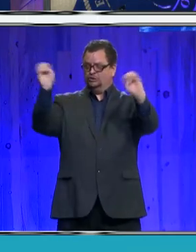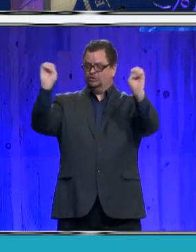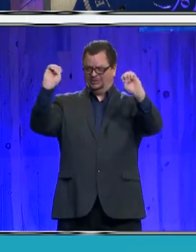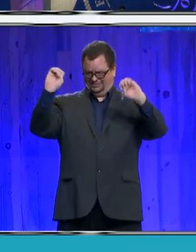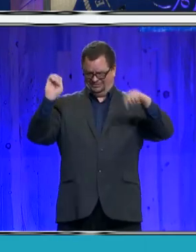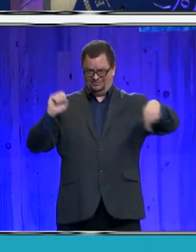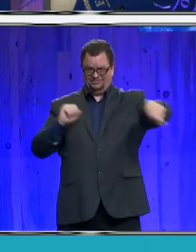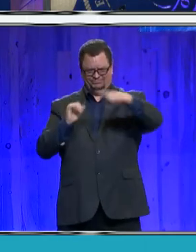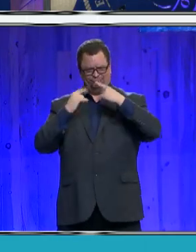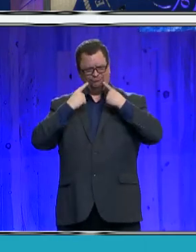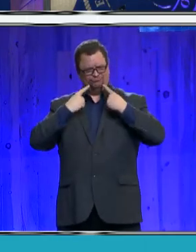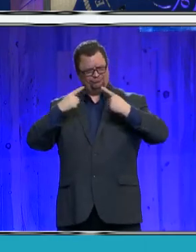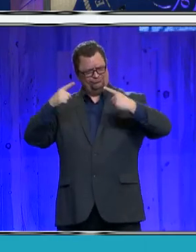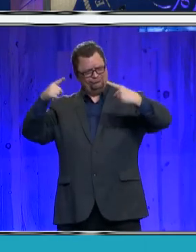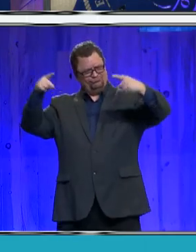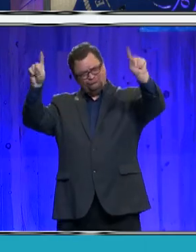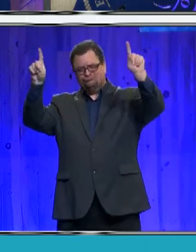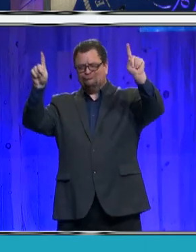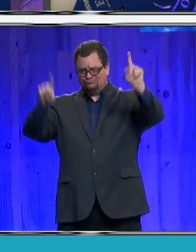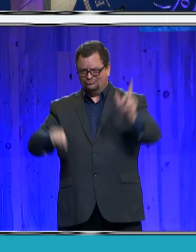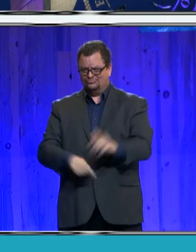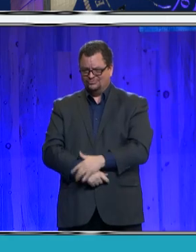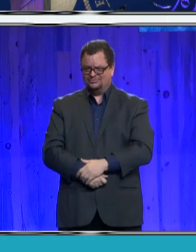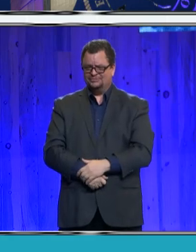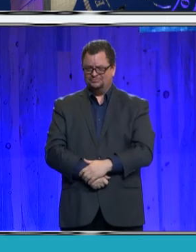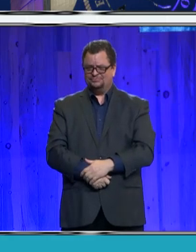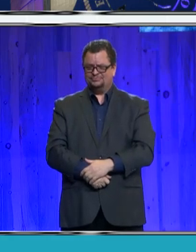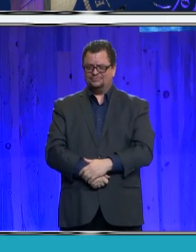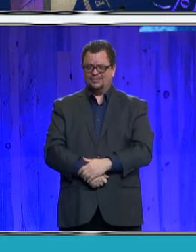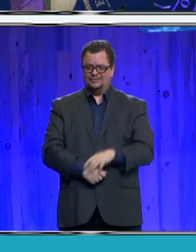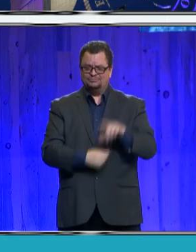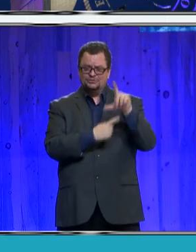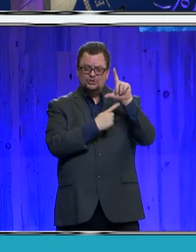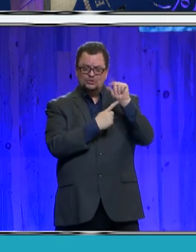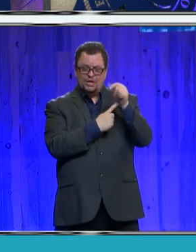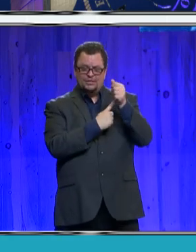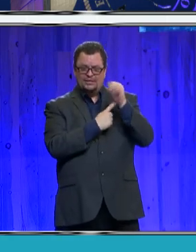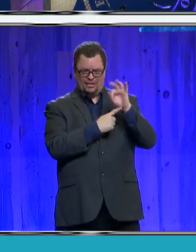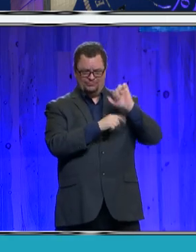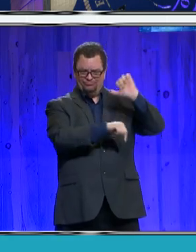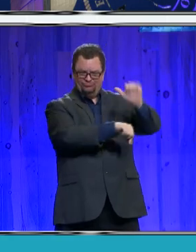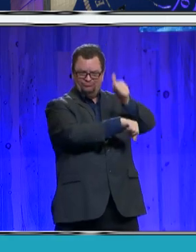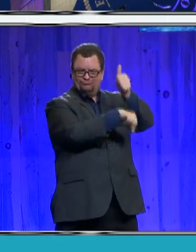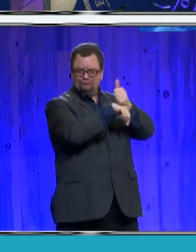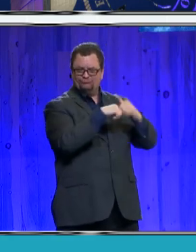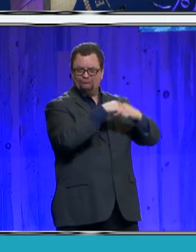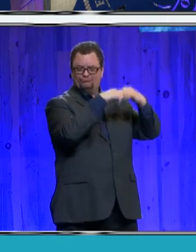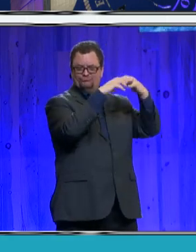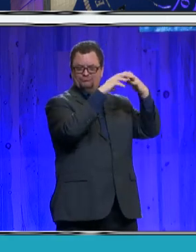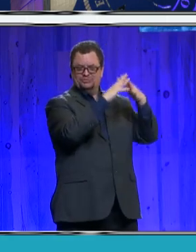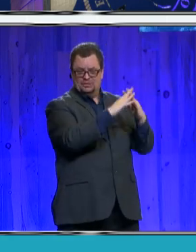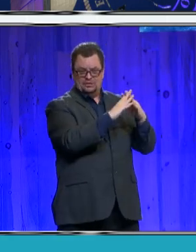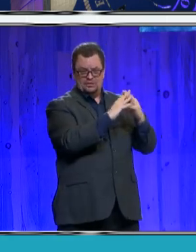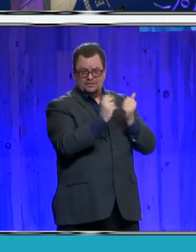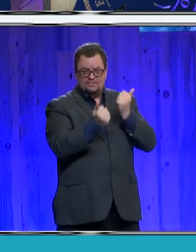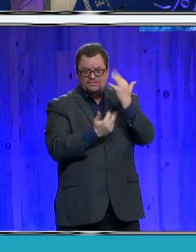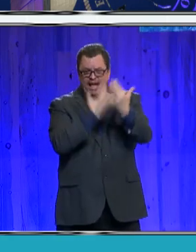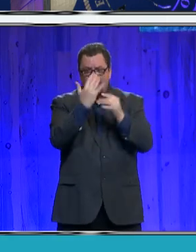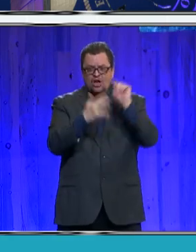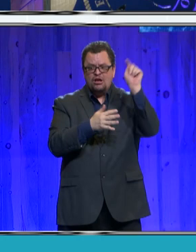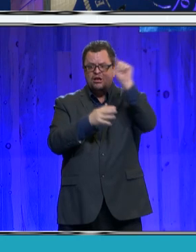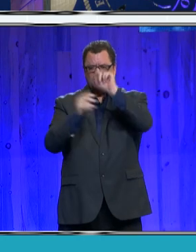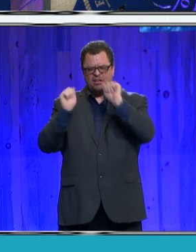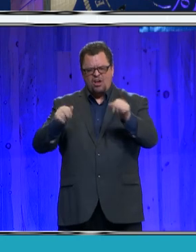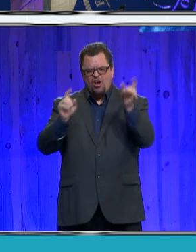Since its creation in 2019, we've had several fires that could have been disasters, and last October's local